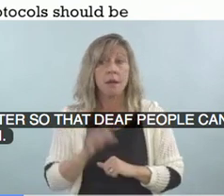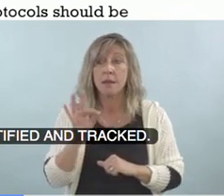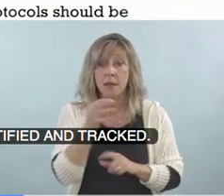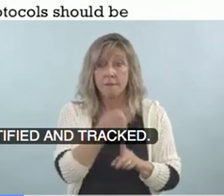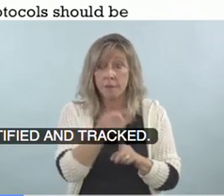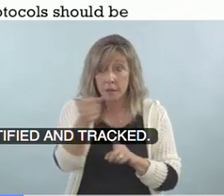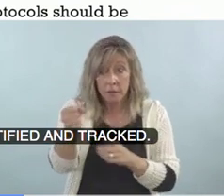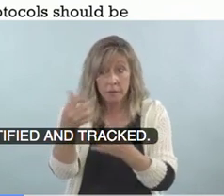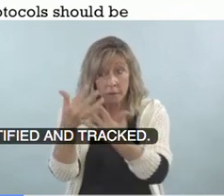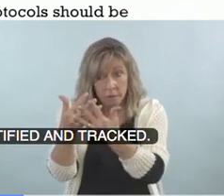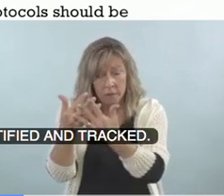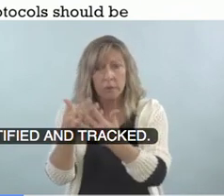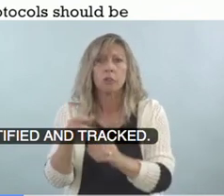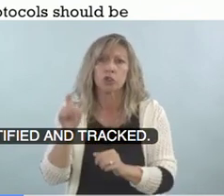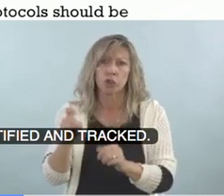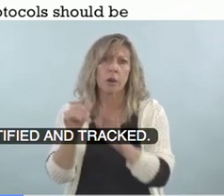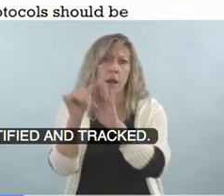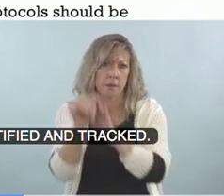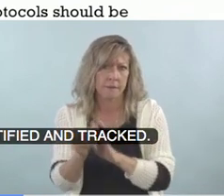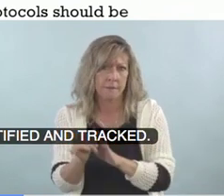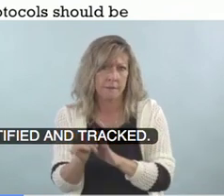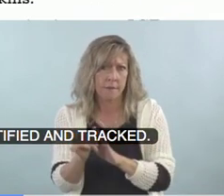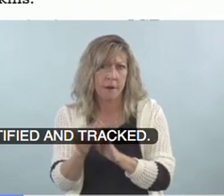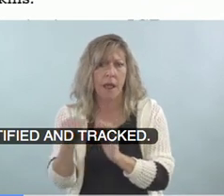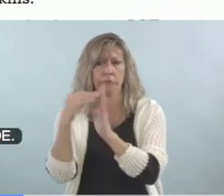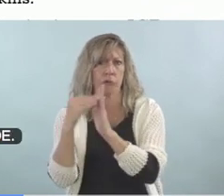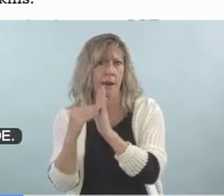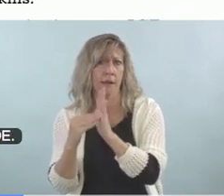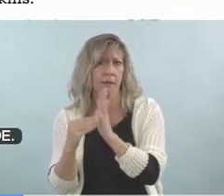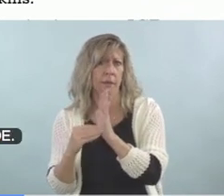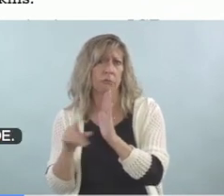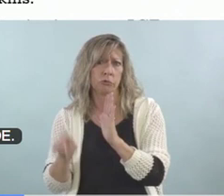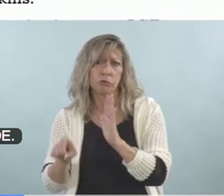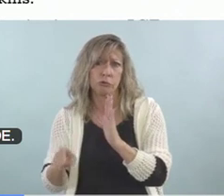Um, okay, let's go on to the next slide. Uh,